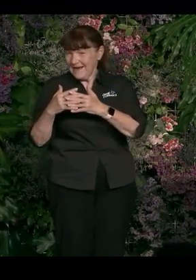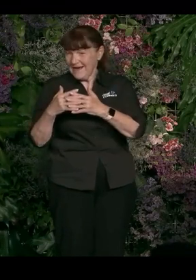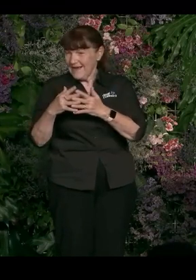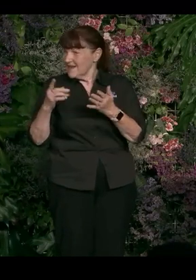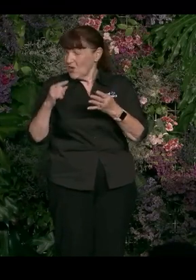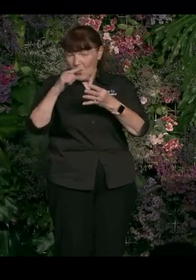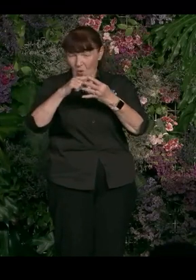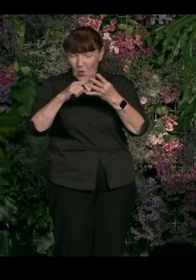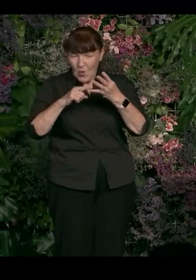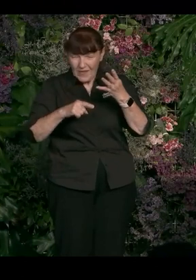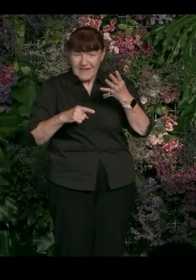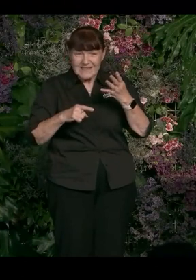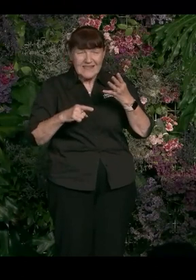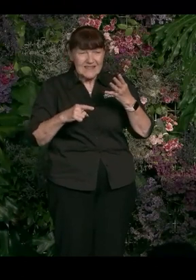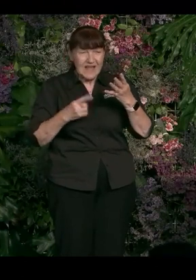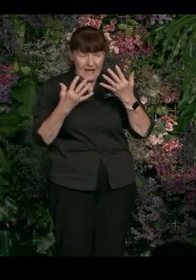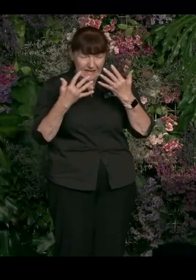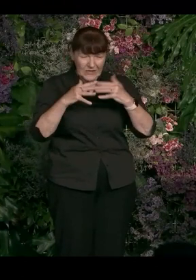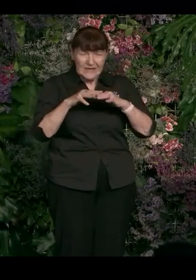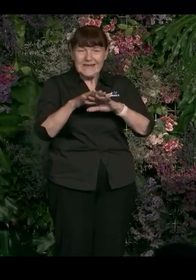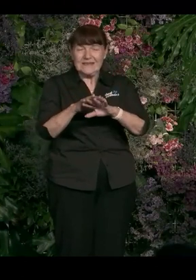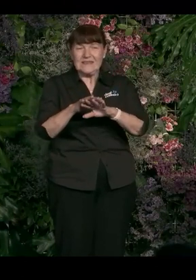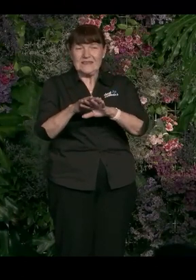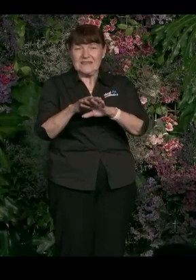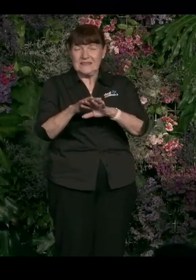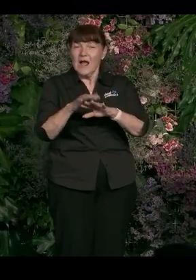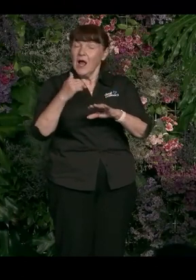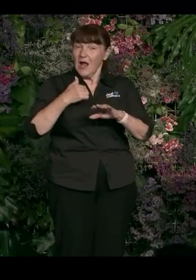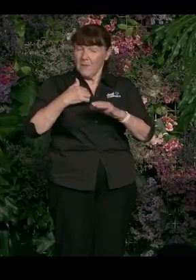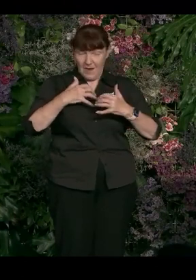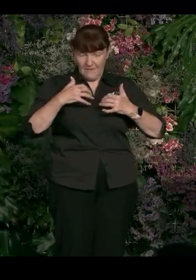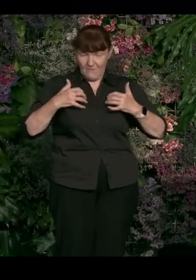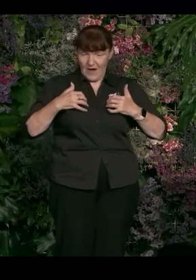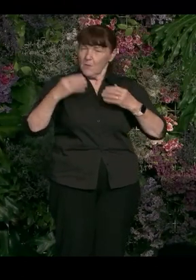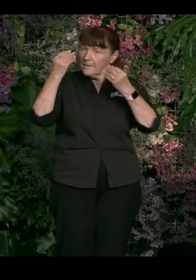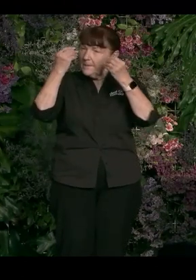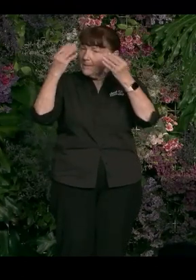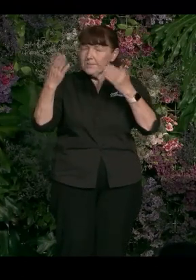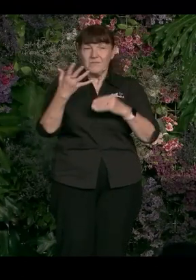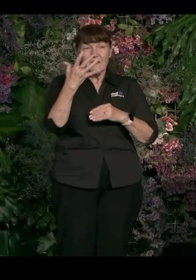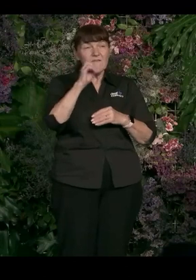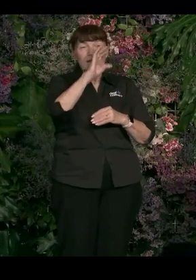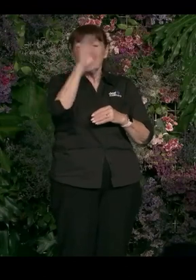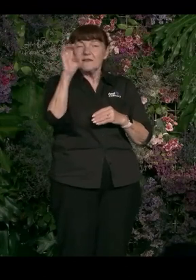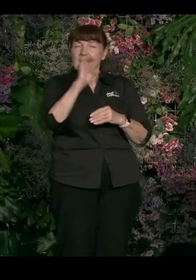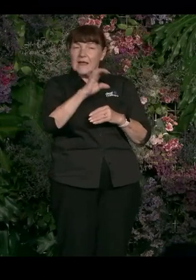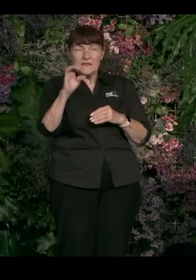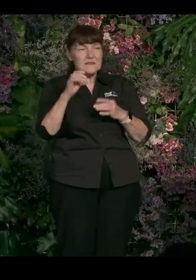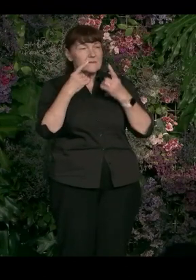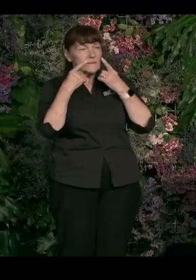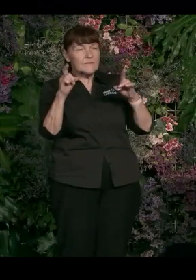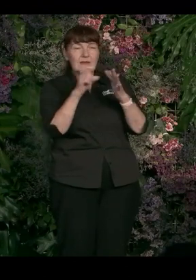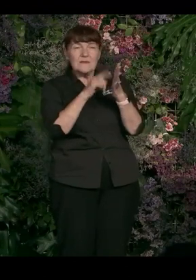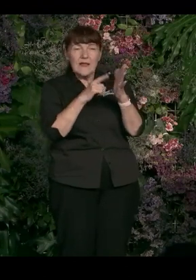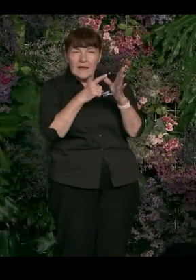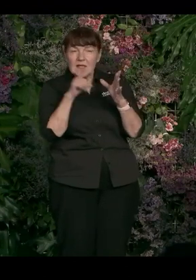right. All of these things are interconnected. And my framework is letting people know what that is. So if we can actually make it public and objective and have data and